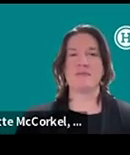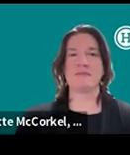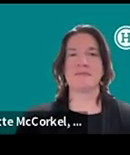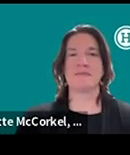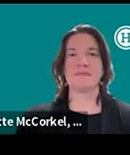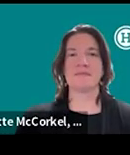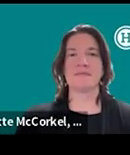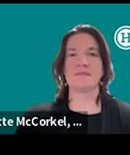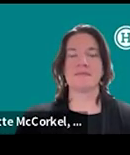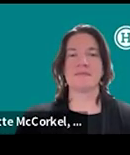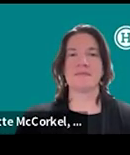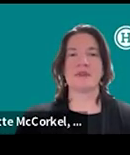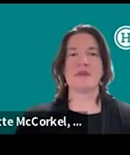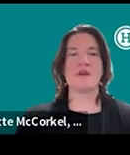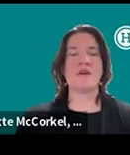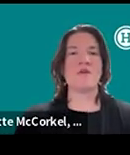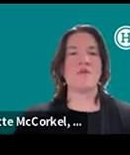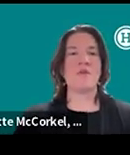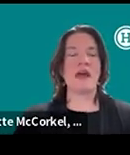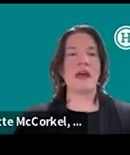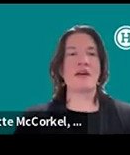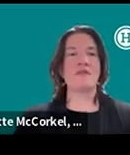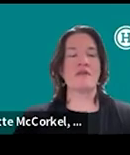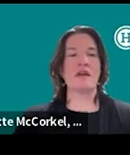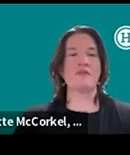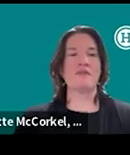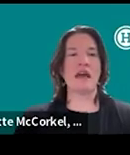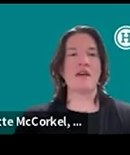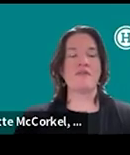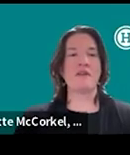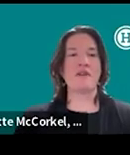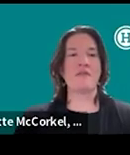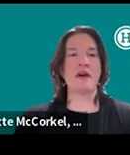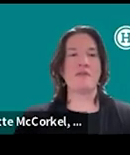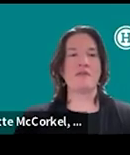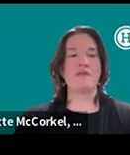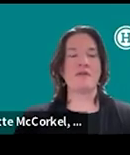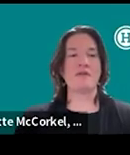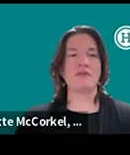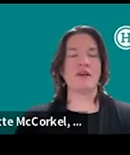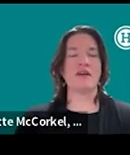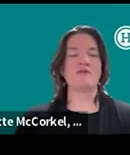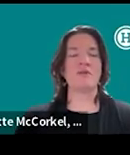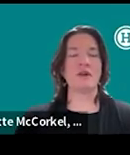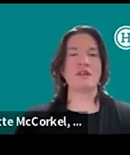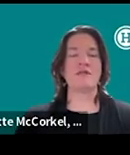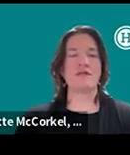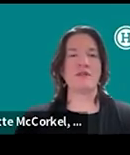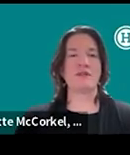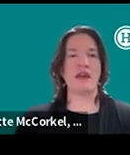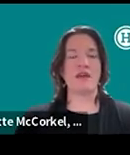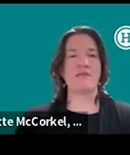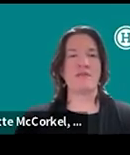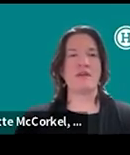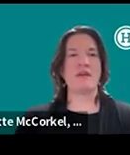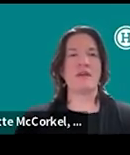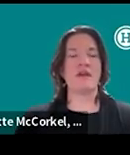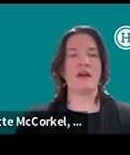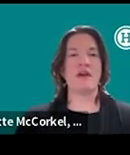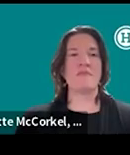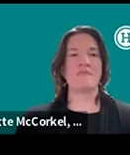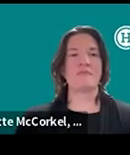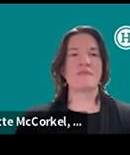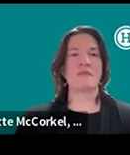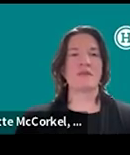we have a staff of about full 20 full-time